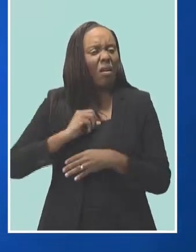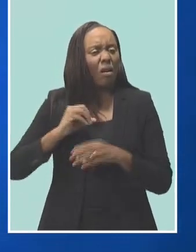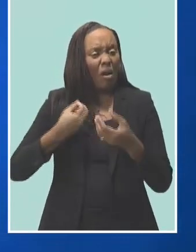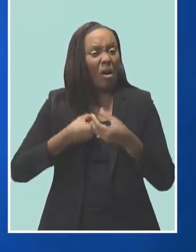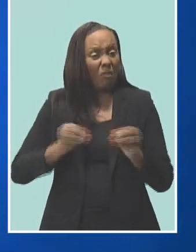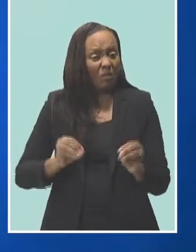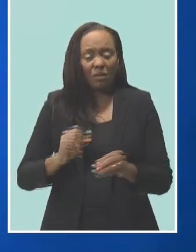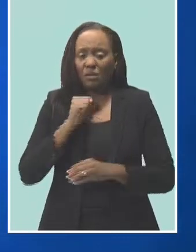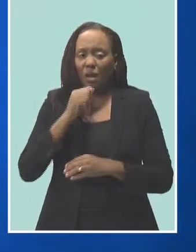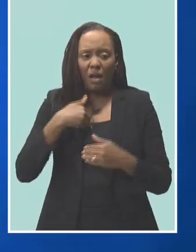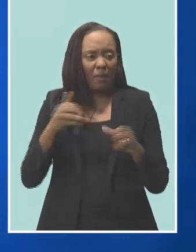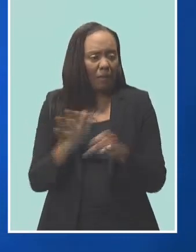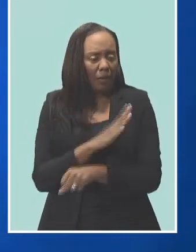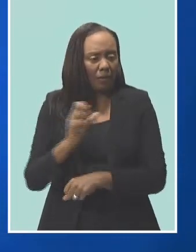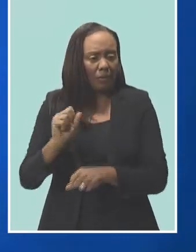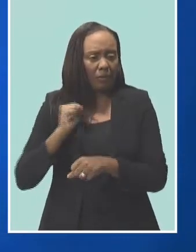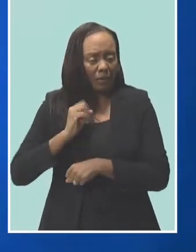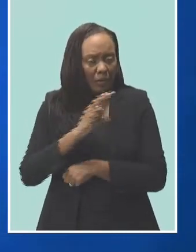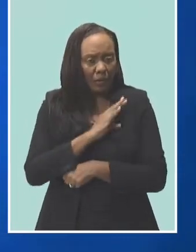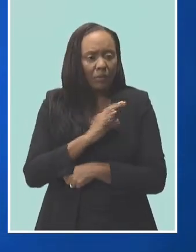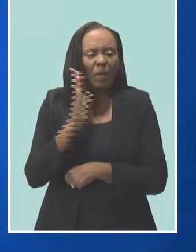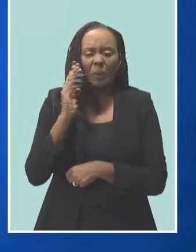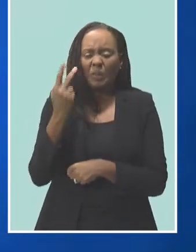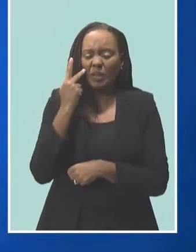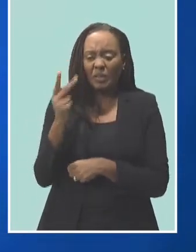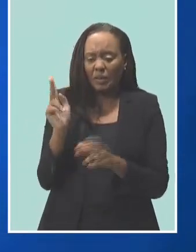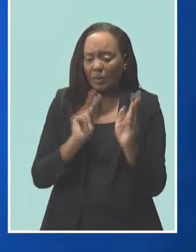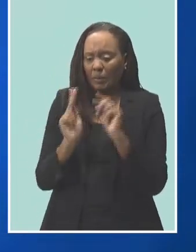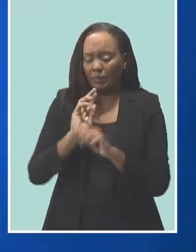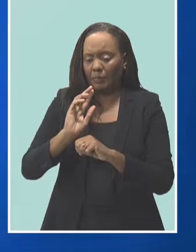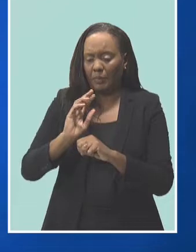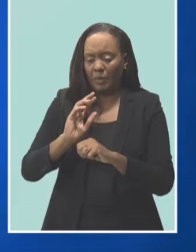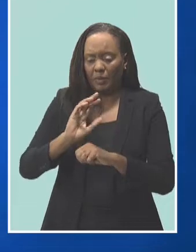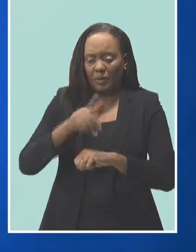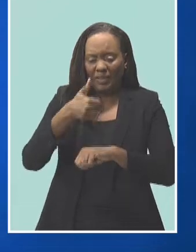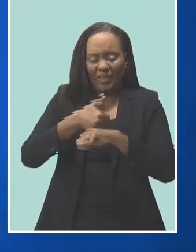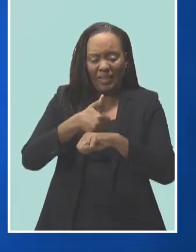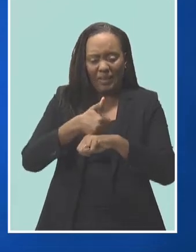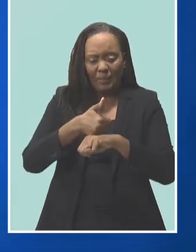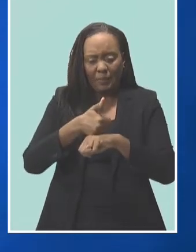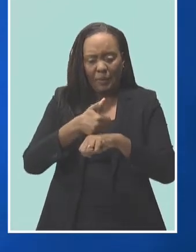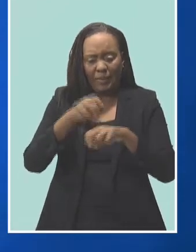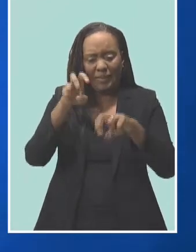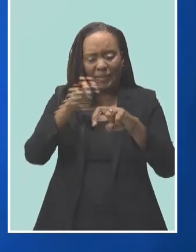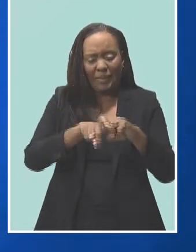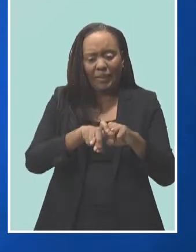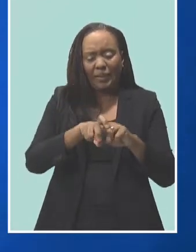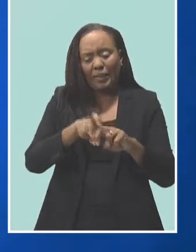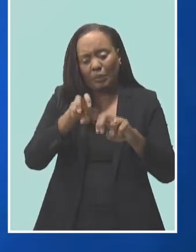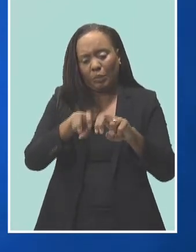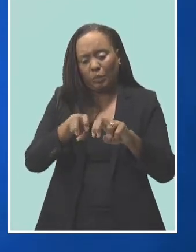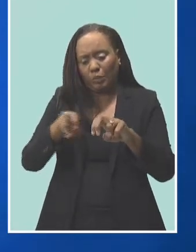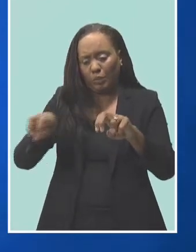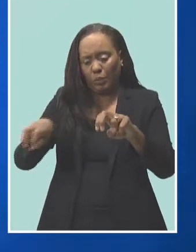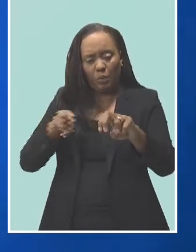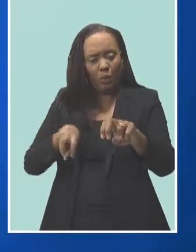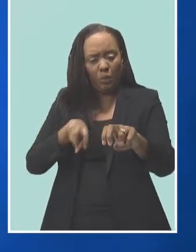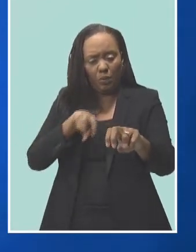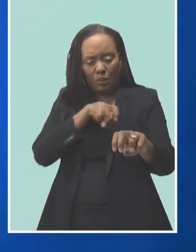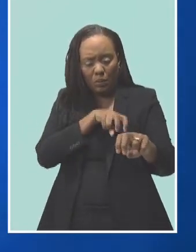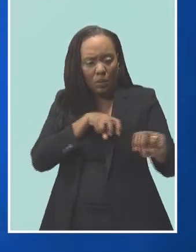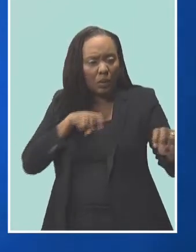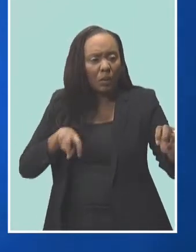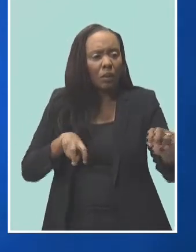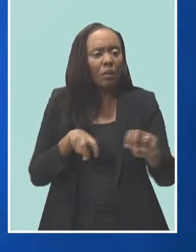a rearrangement of people's sitting arrangements to allow the distance in during work. Obviously,